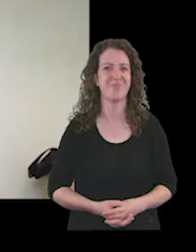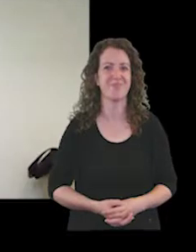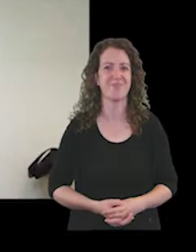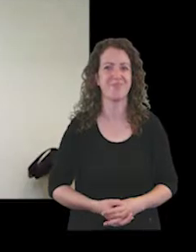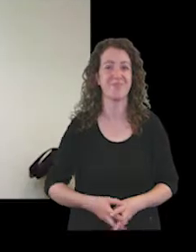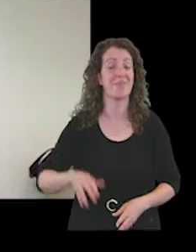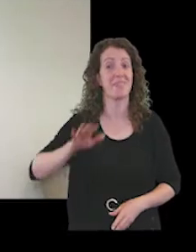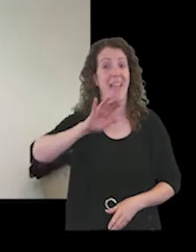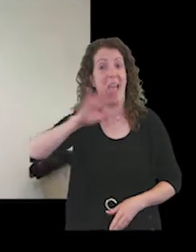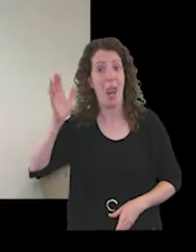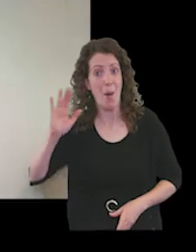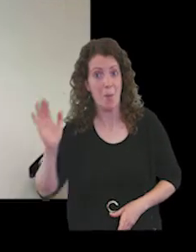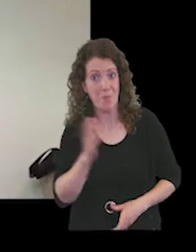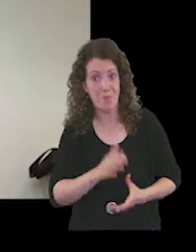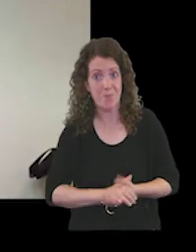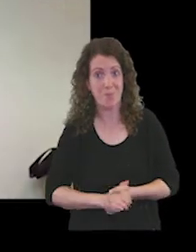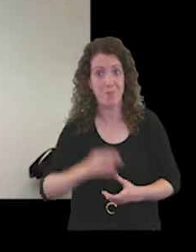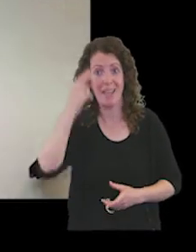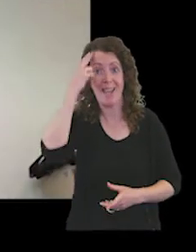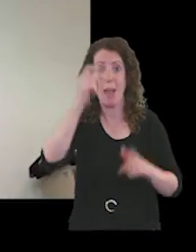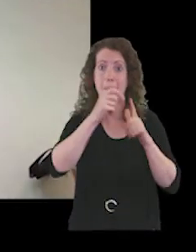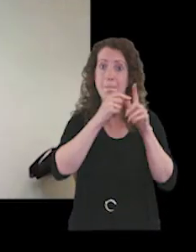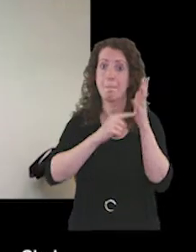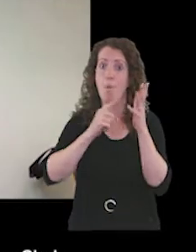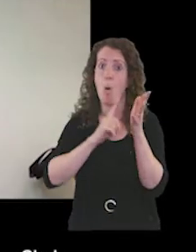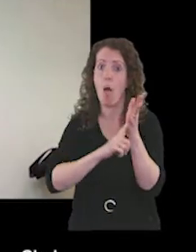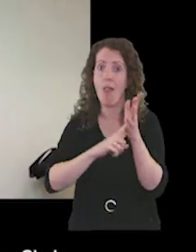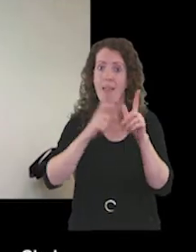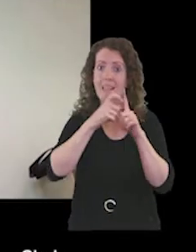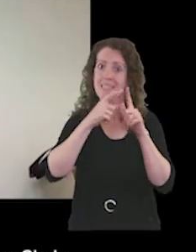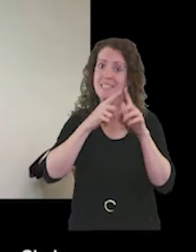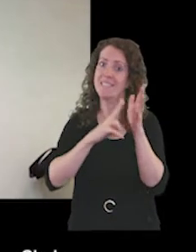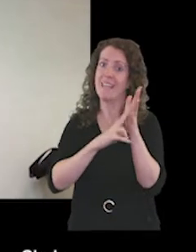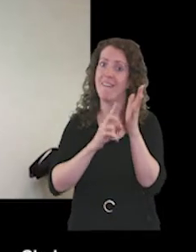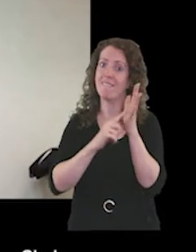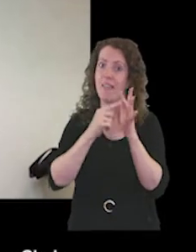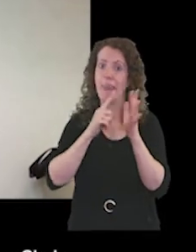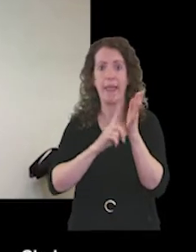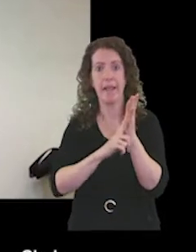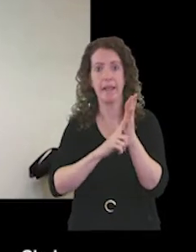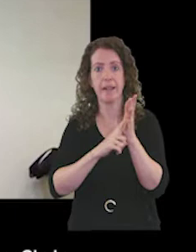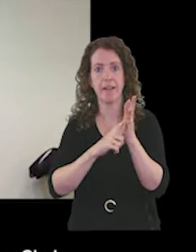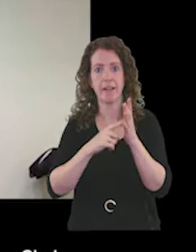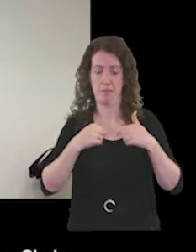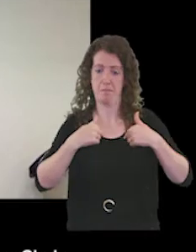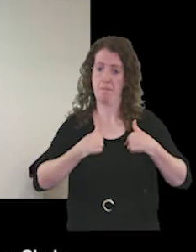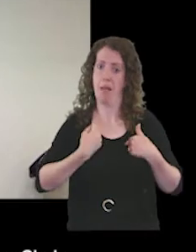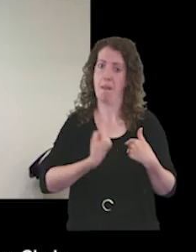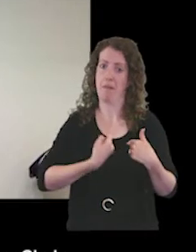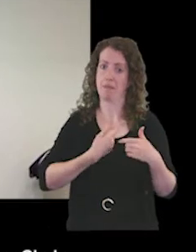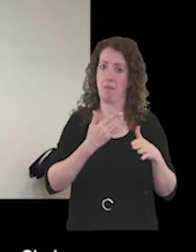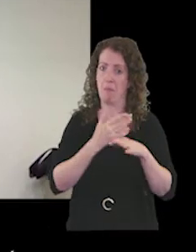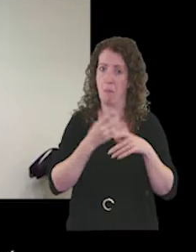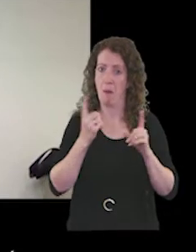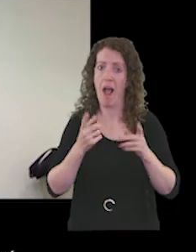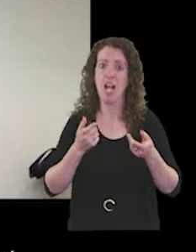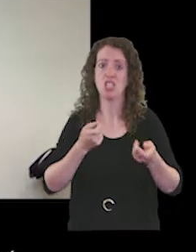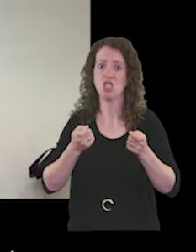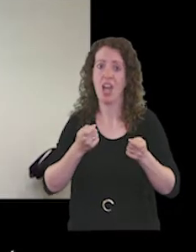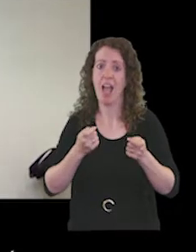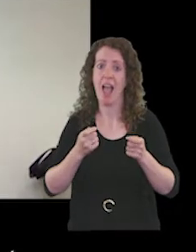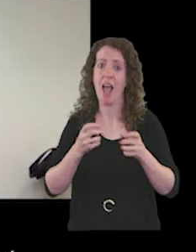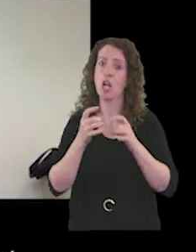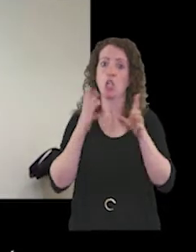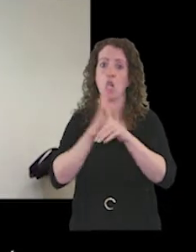Hello everybody, my name is Paul Devlin. I've the pleasure of being chair at Nottinghamshire Healthcare NHS